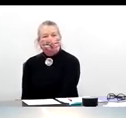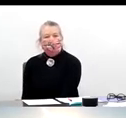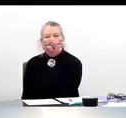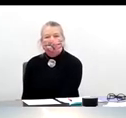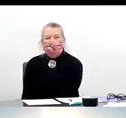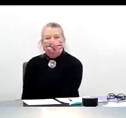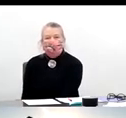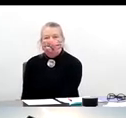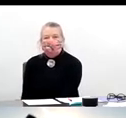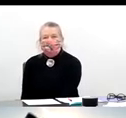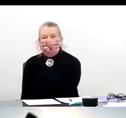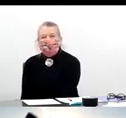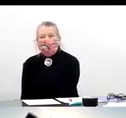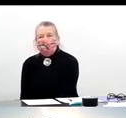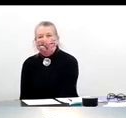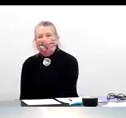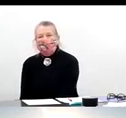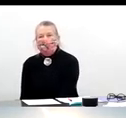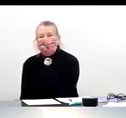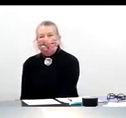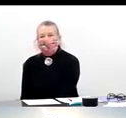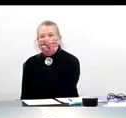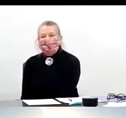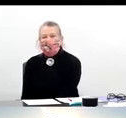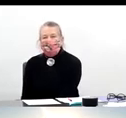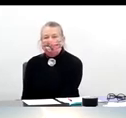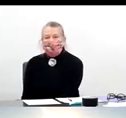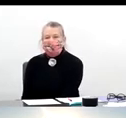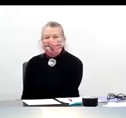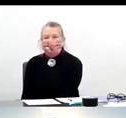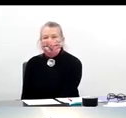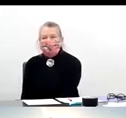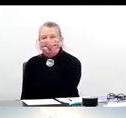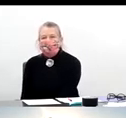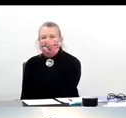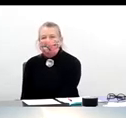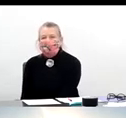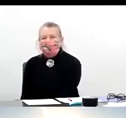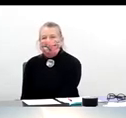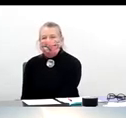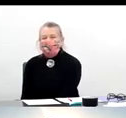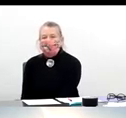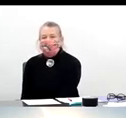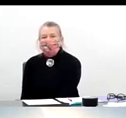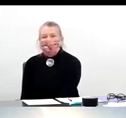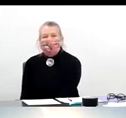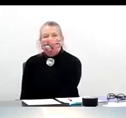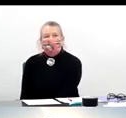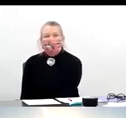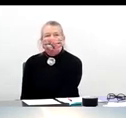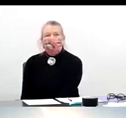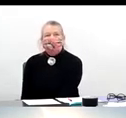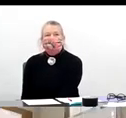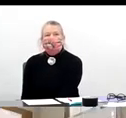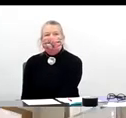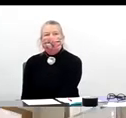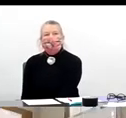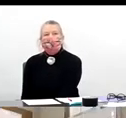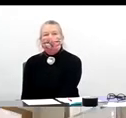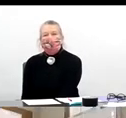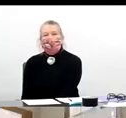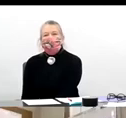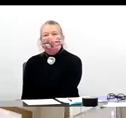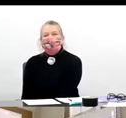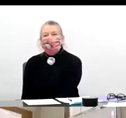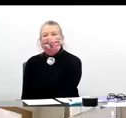Thank you, Sally. First of all, I will start off by stating something obvious. I've never imagined speaking